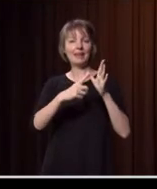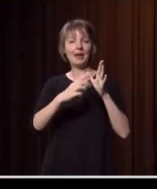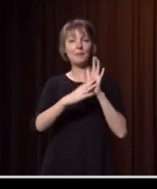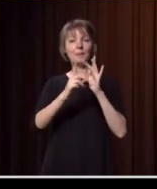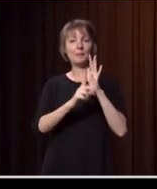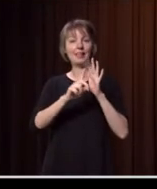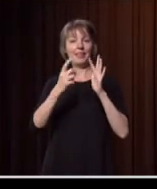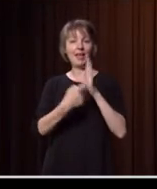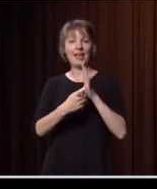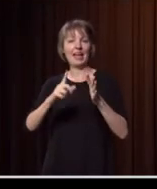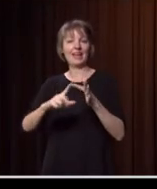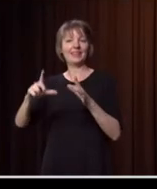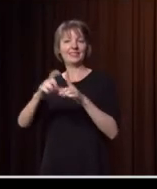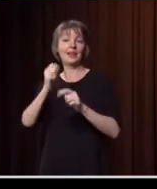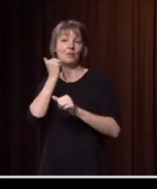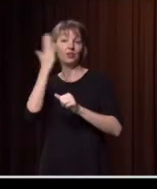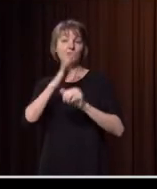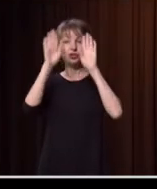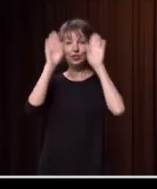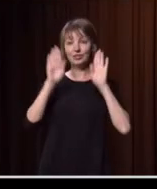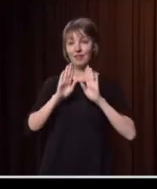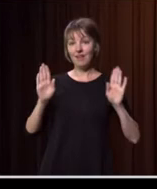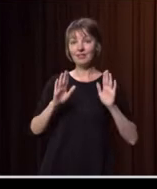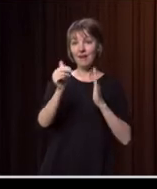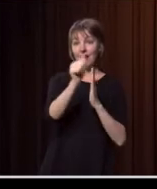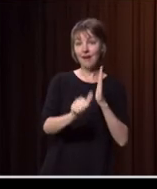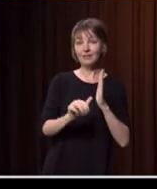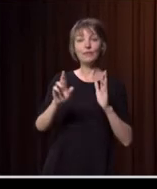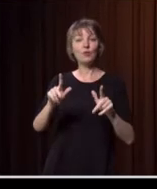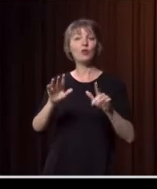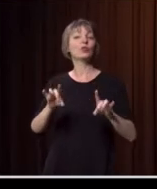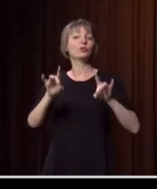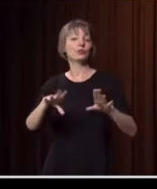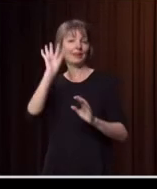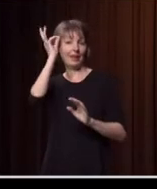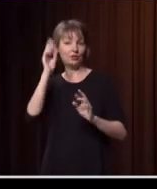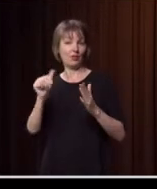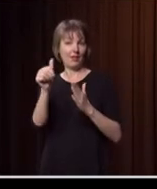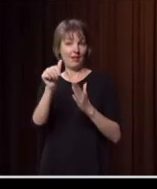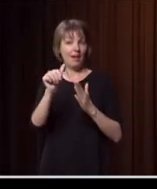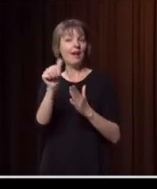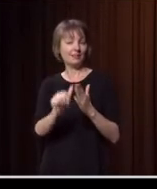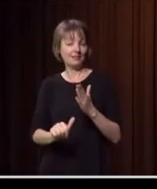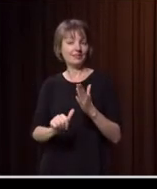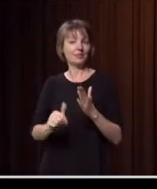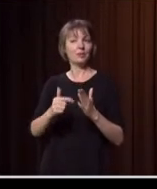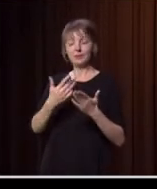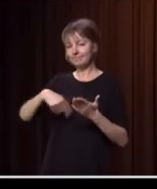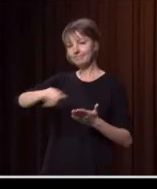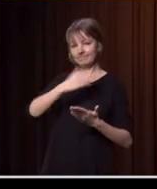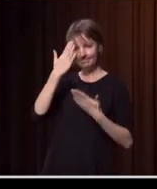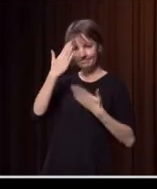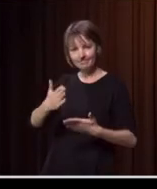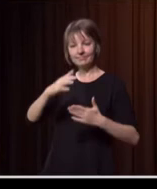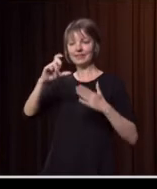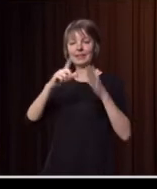Torres Strait Islander Arts of the Australia Council for the Arts. We acknowledge the Kamaragal lands of the Eora Nation and all the lands